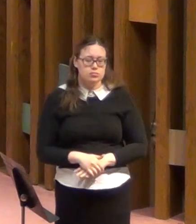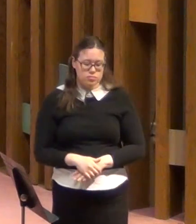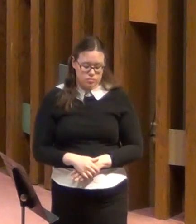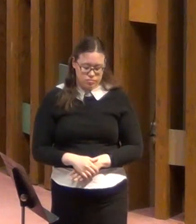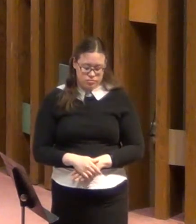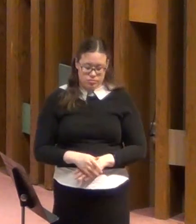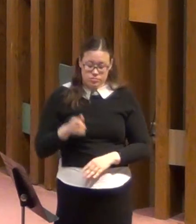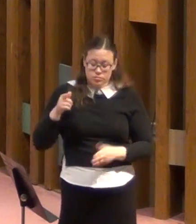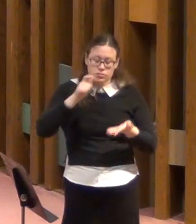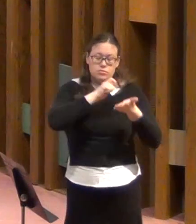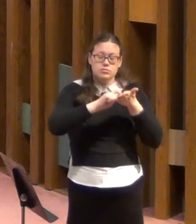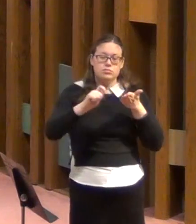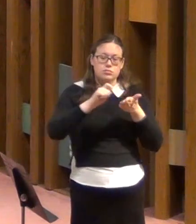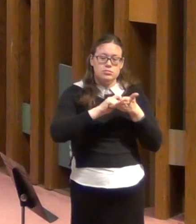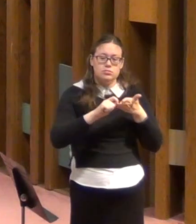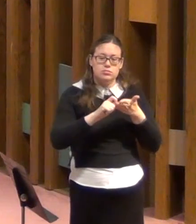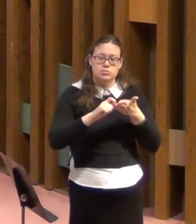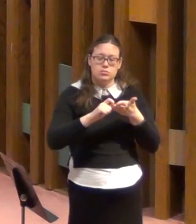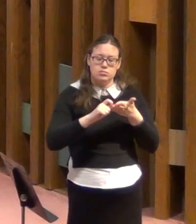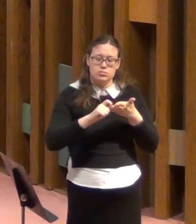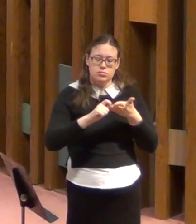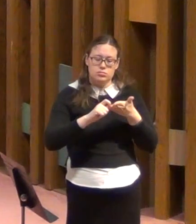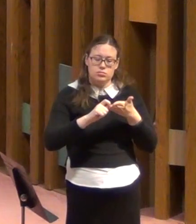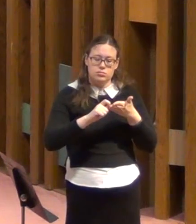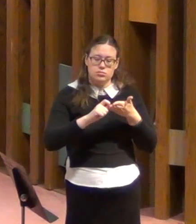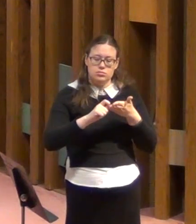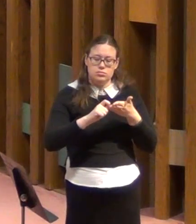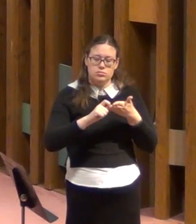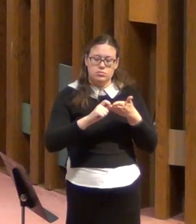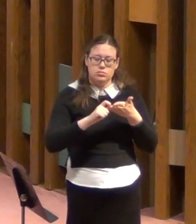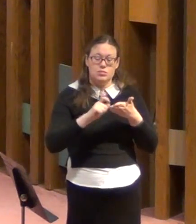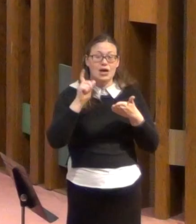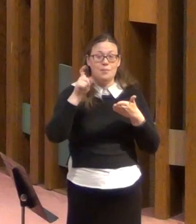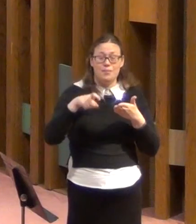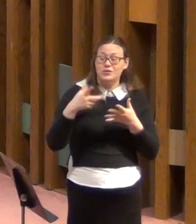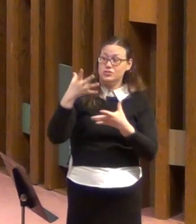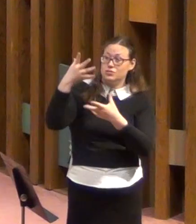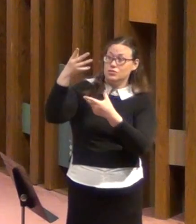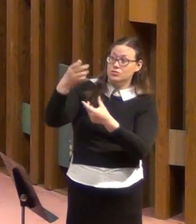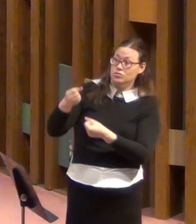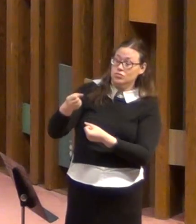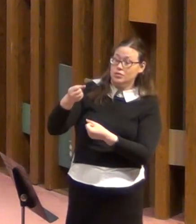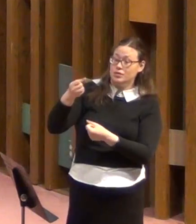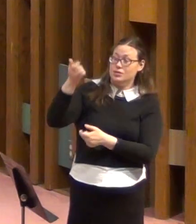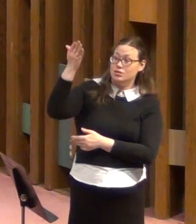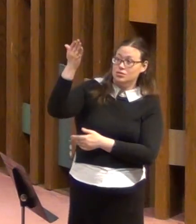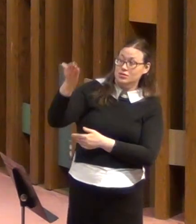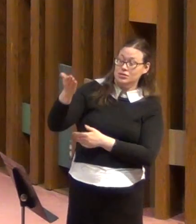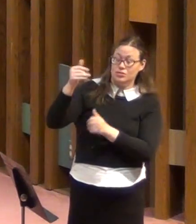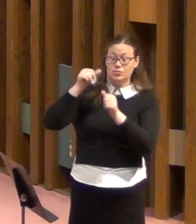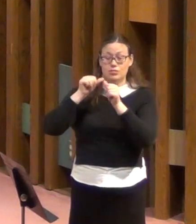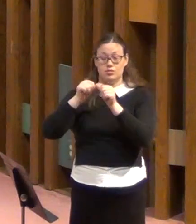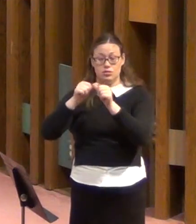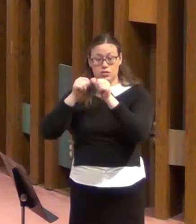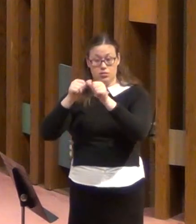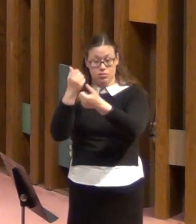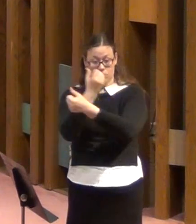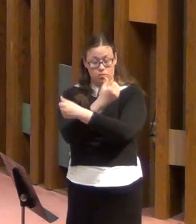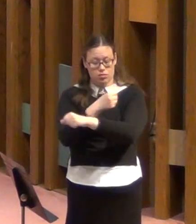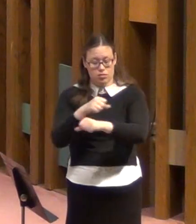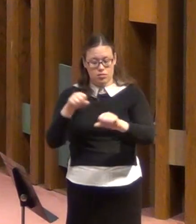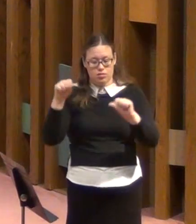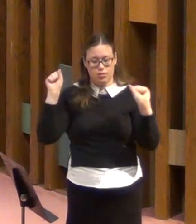He wrote that we have to set, we have set our hope that he will continue to